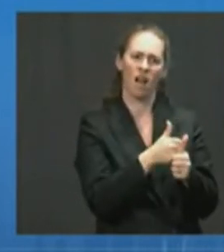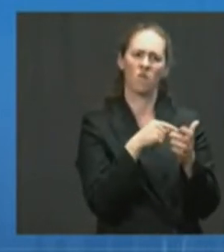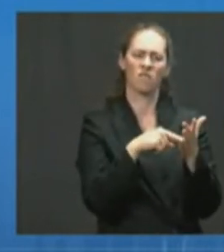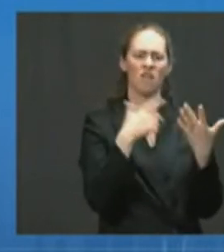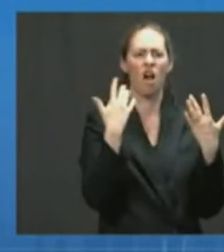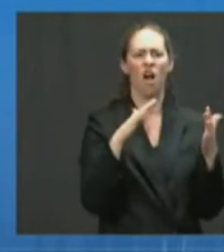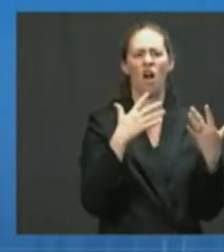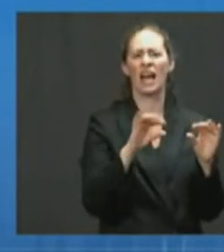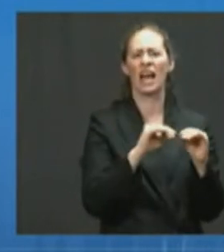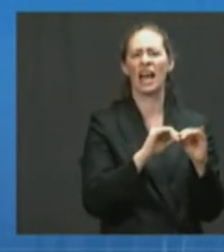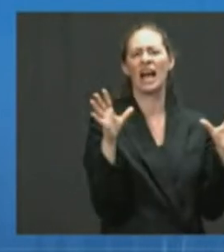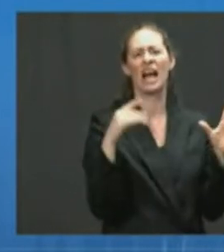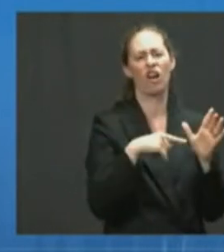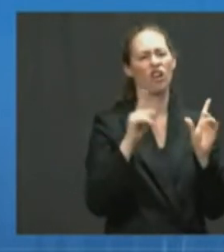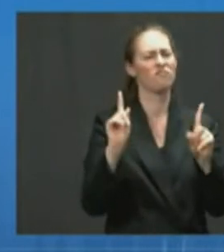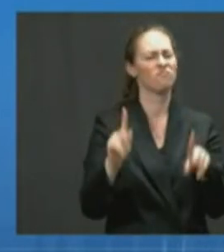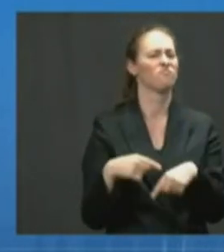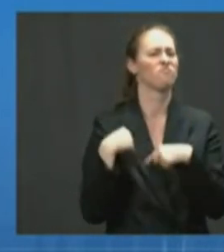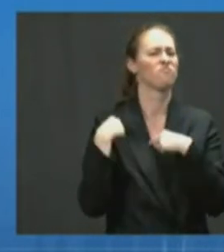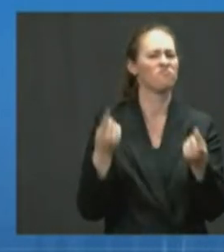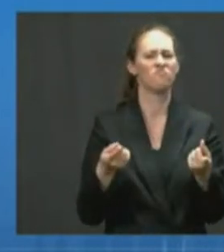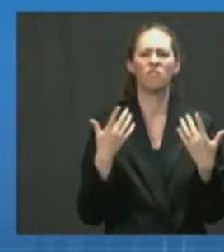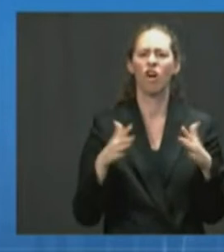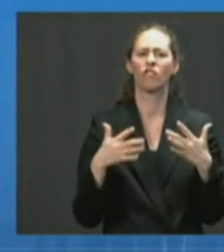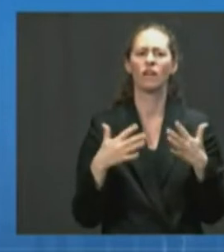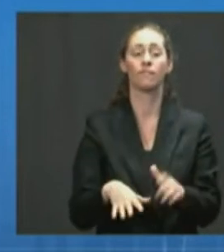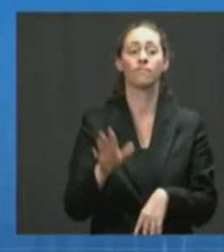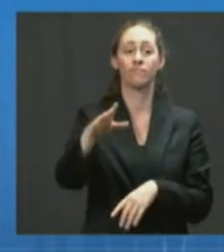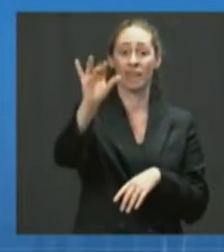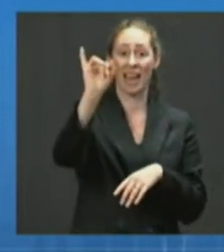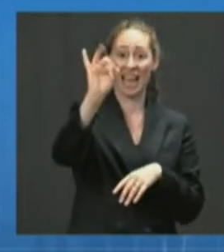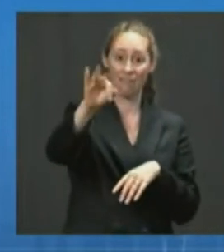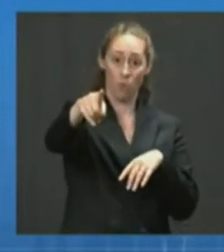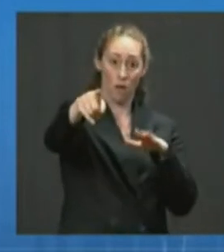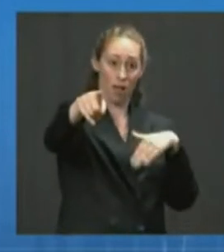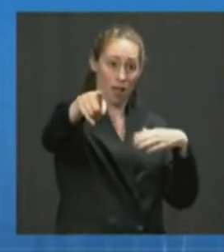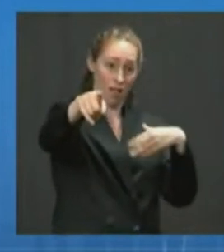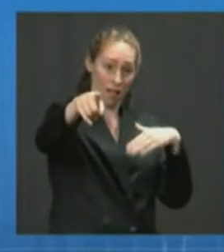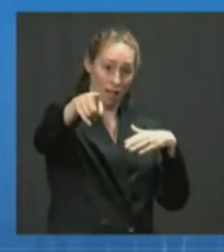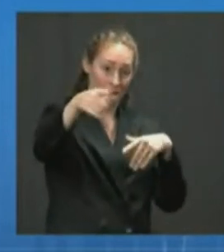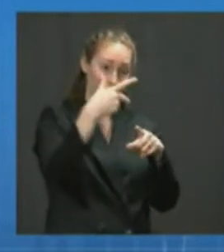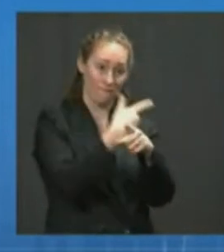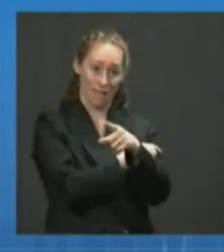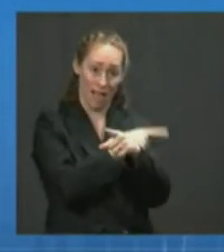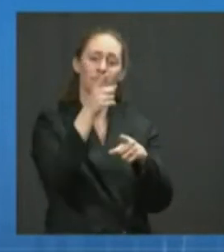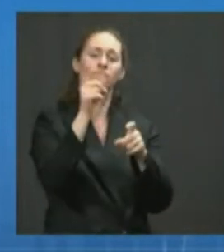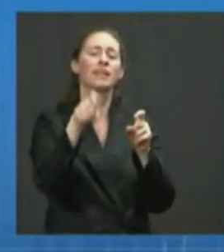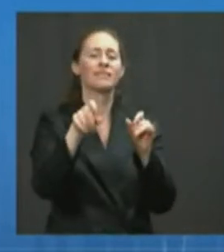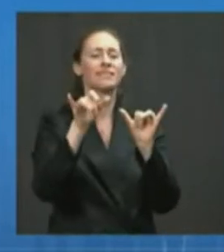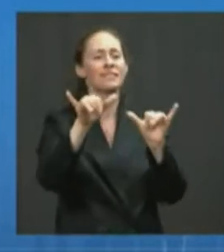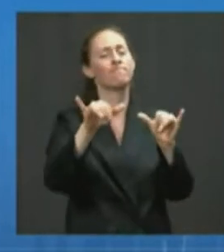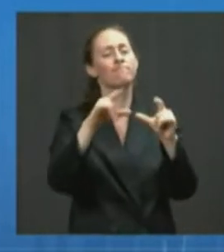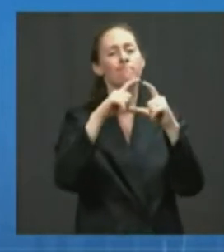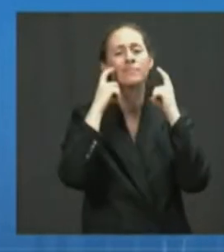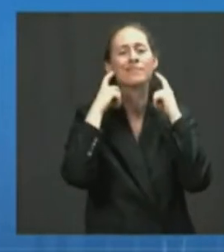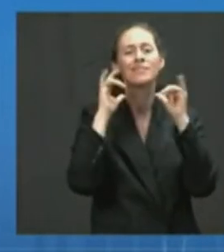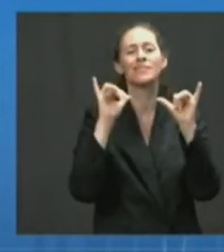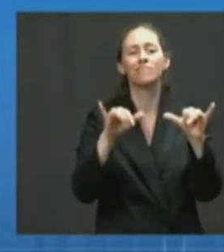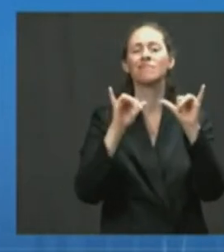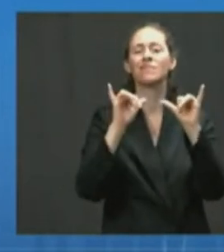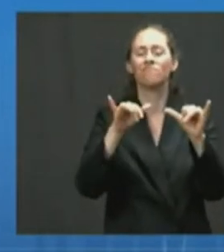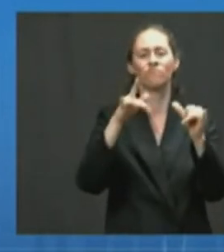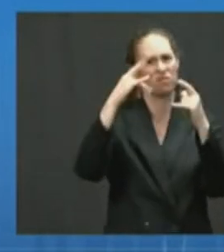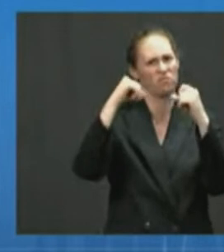put it out several months ago, and that is if you are unvaccinated, you should continue to wear a mask and protect yourself against